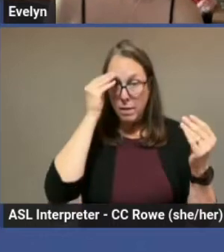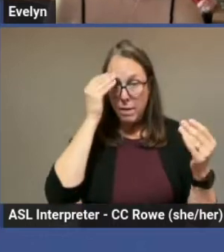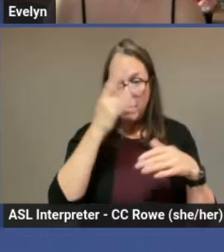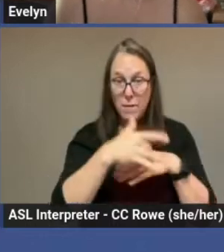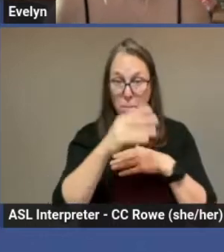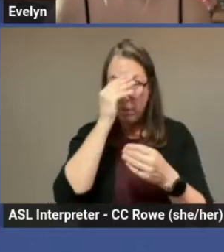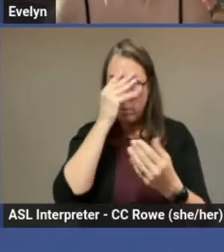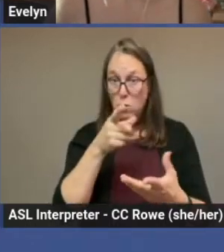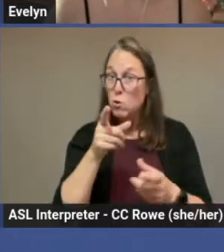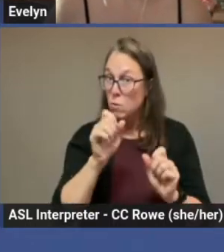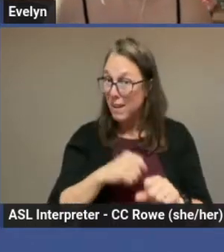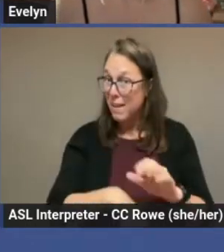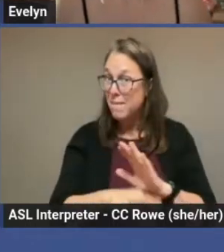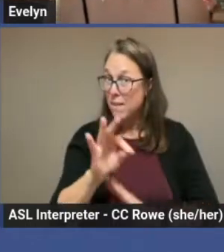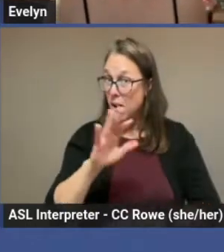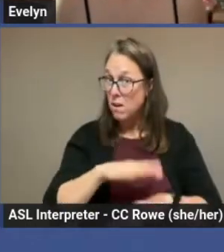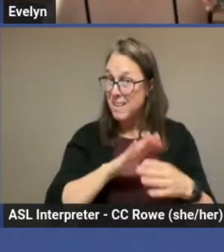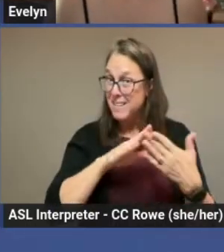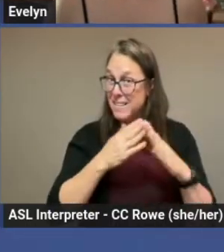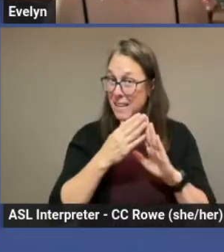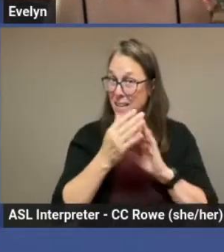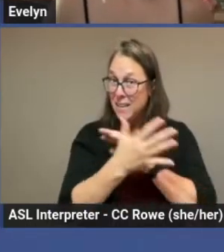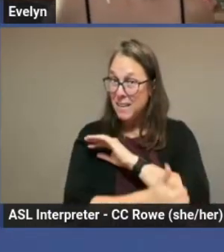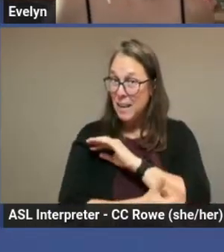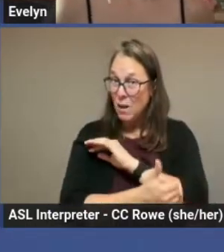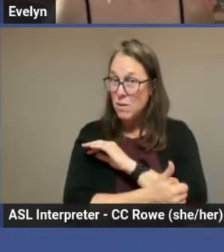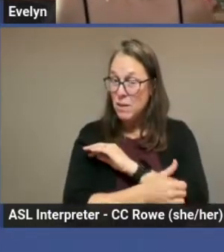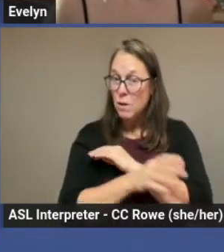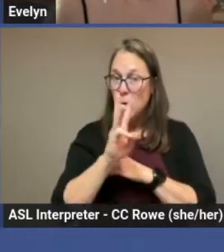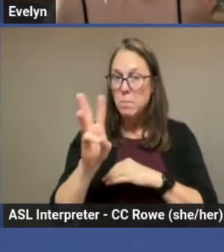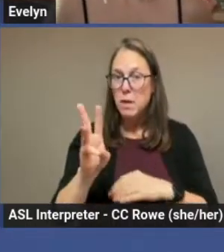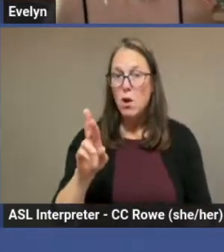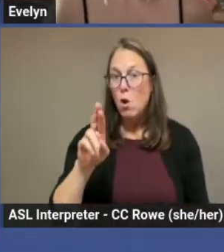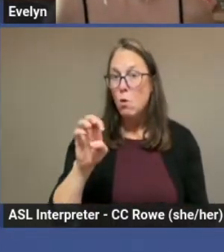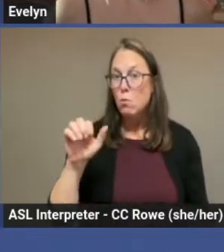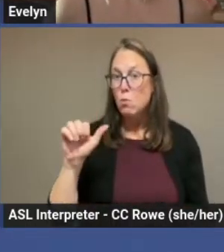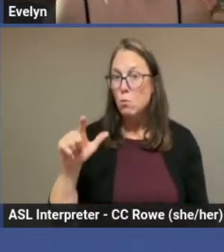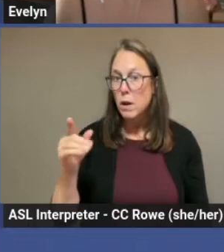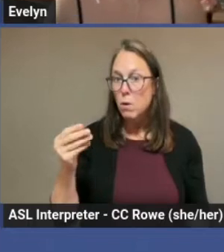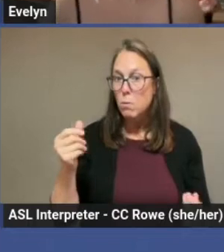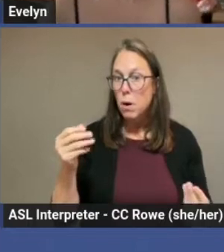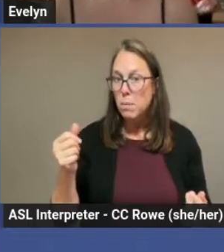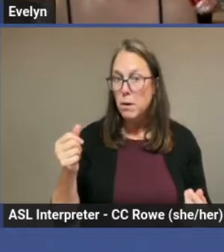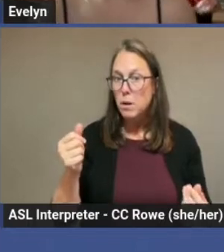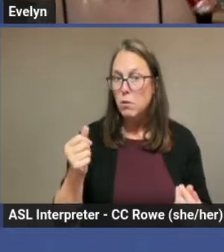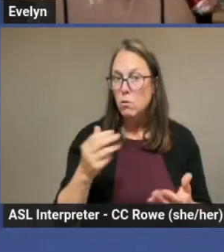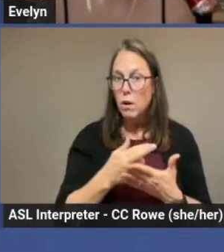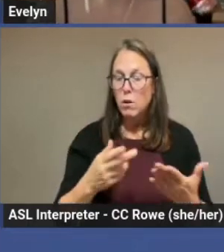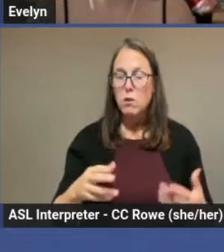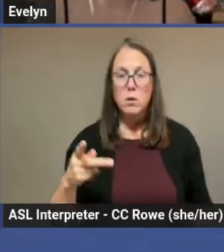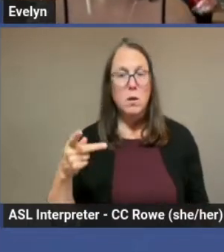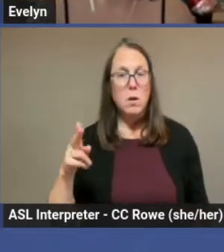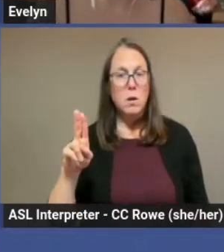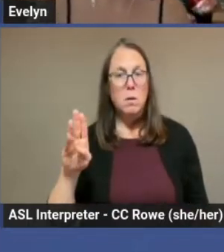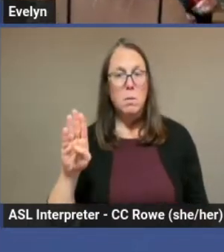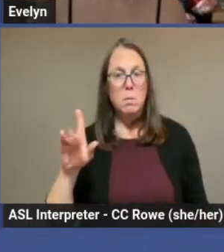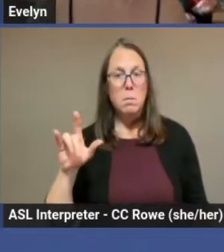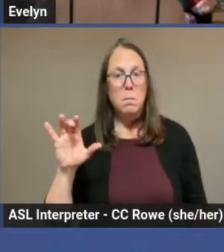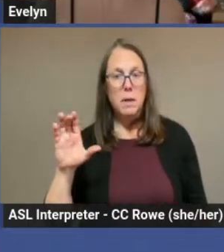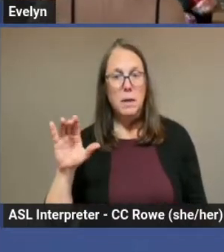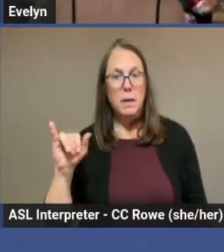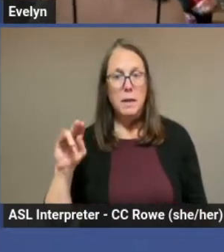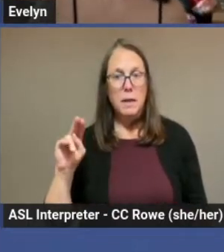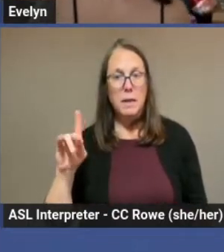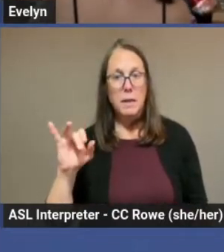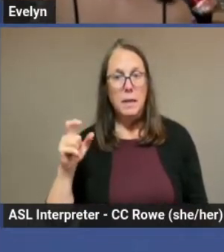can find on city and county websites. Real property records, a public index about people's legal histories,